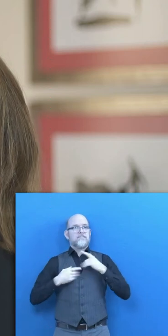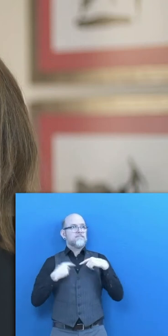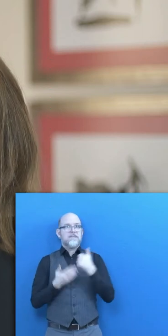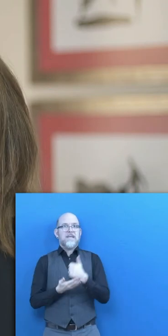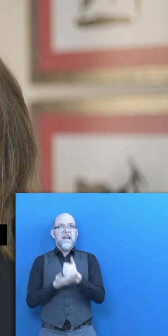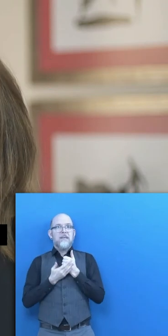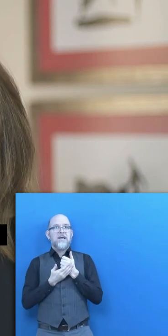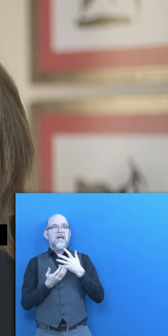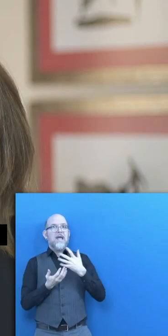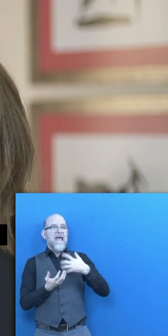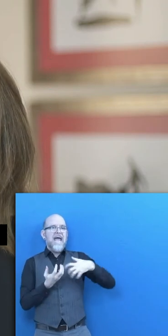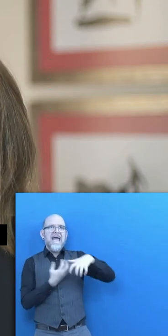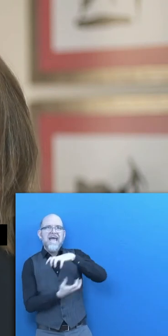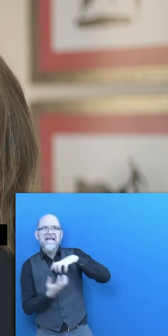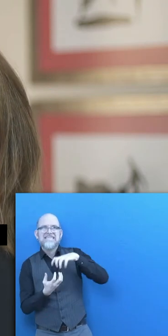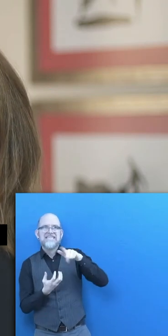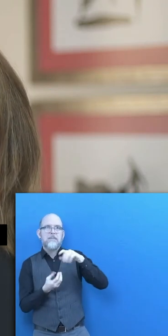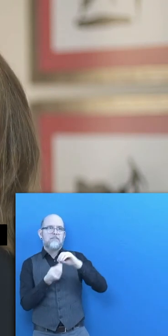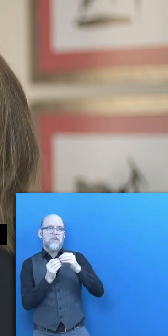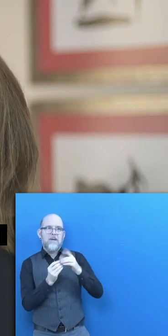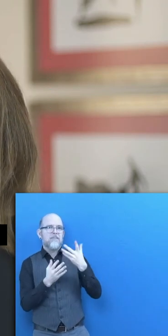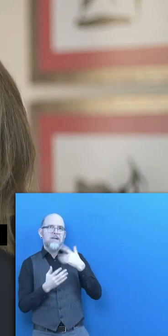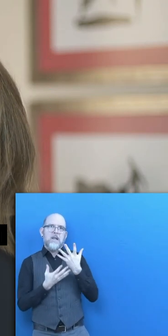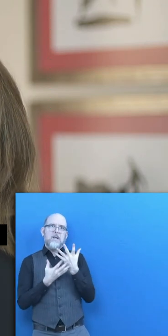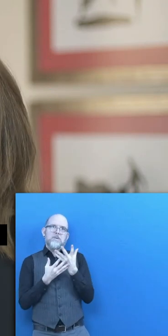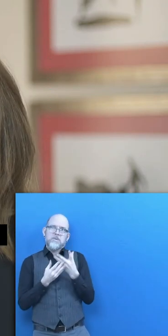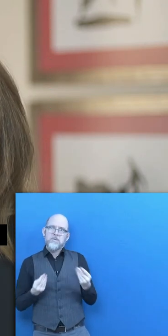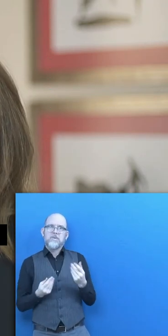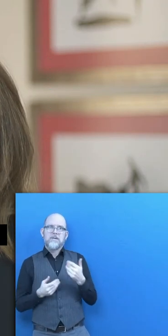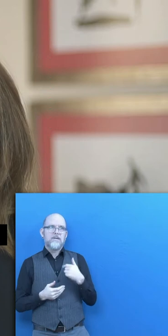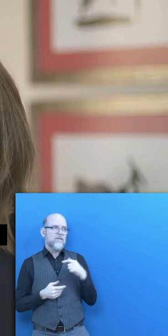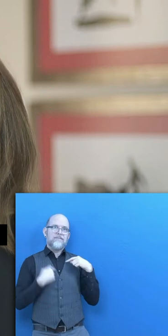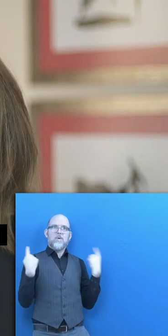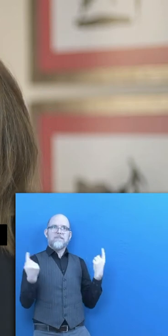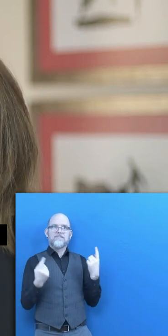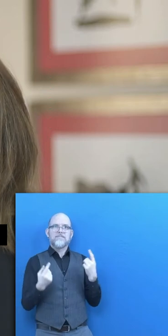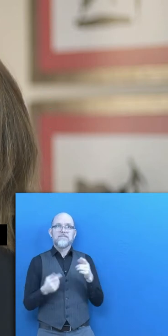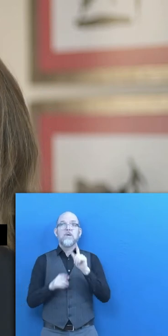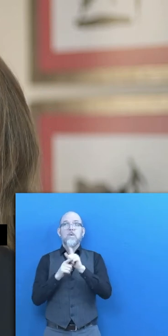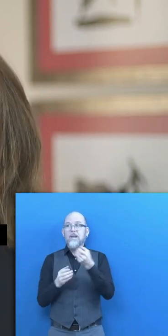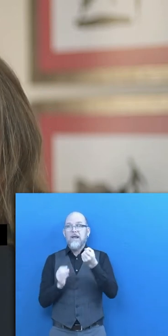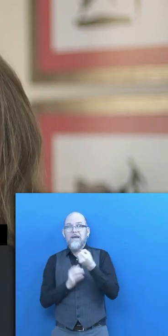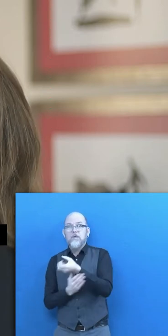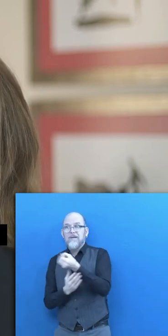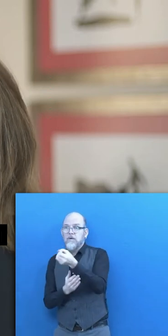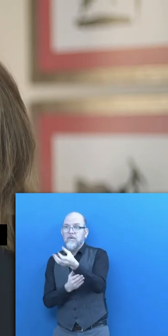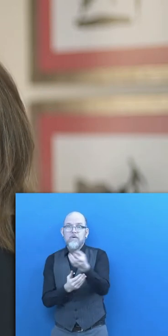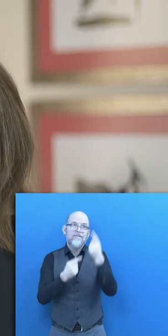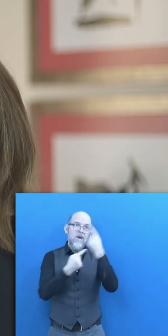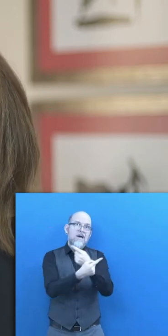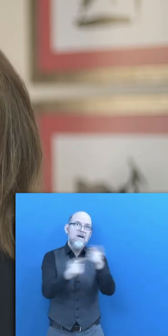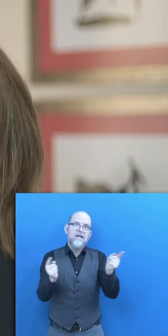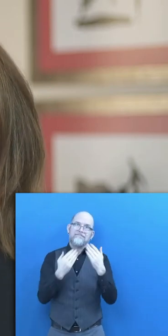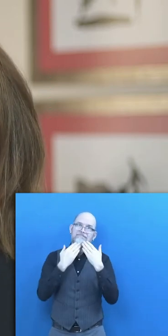ourselves to respond better to those adversities and be part of the digital transformation.